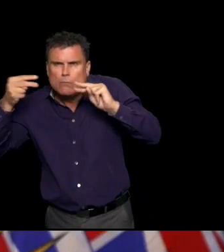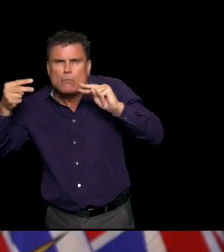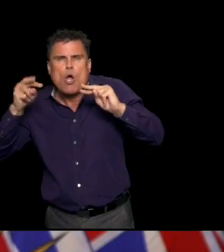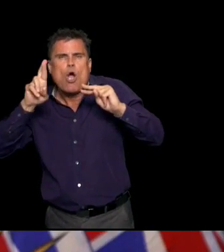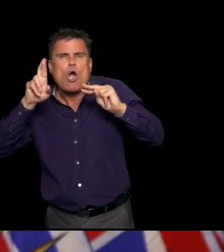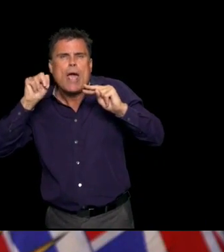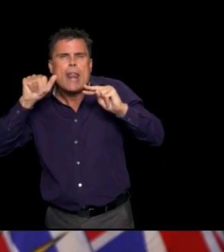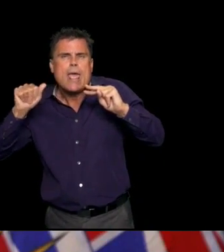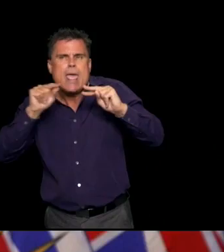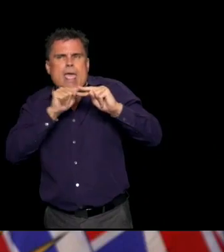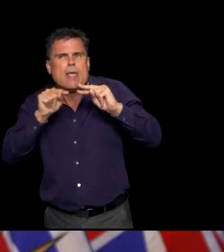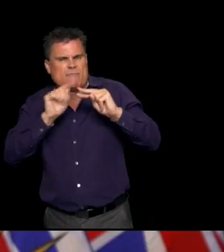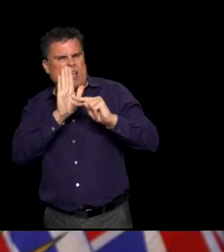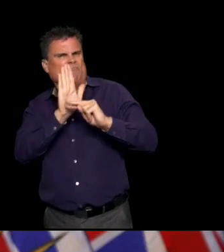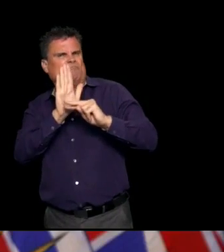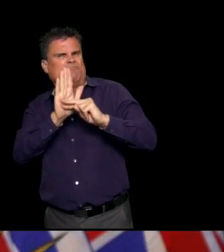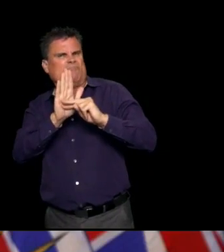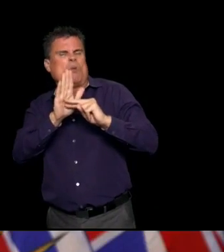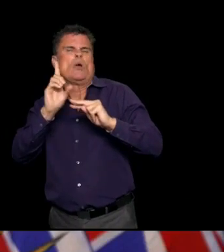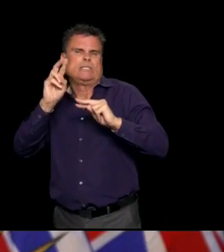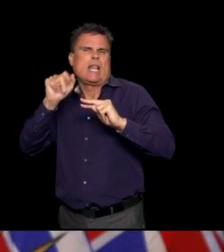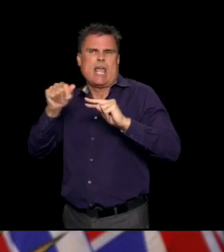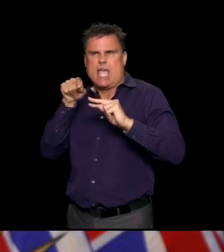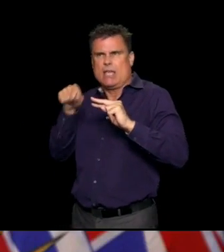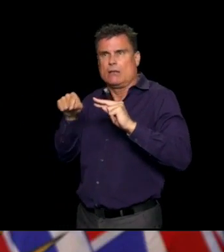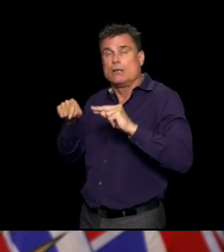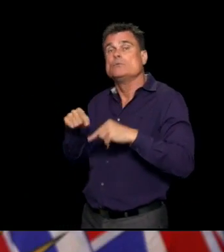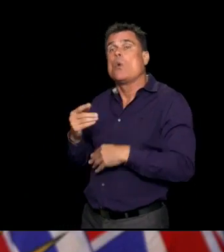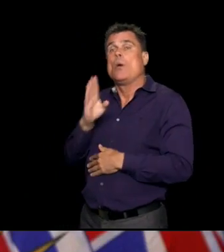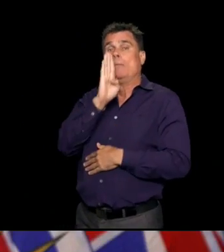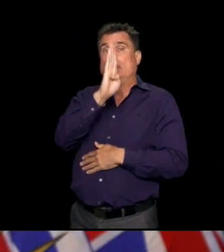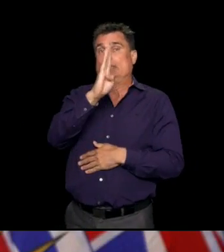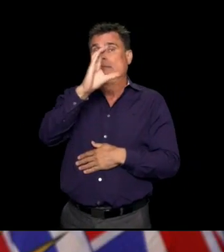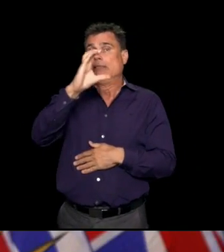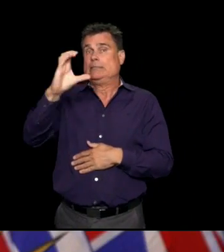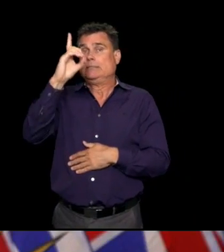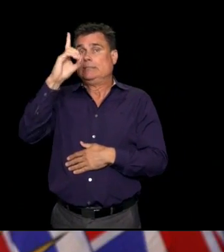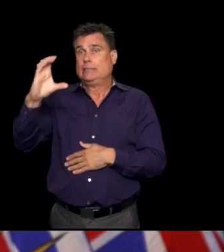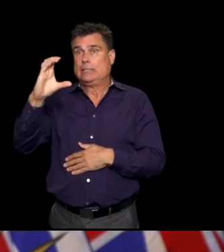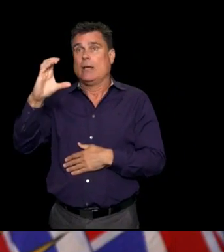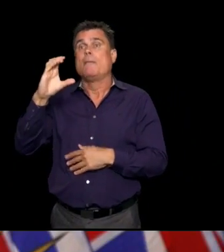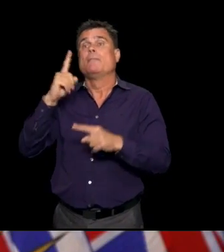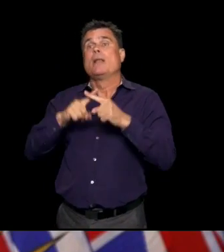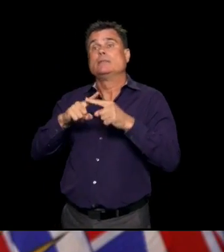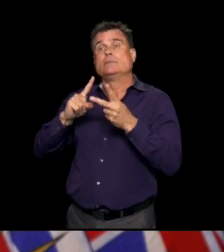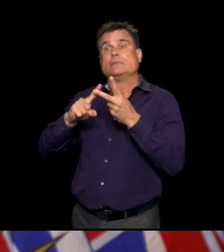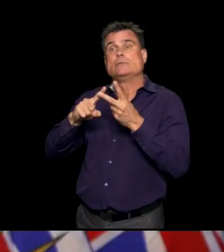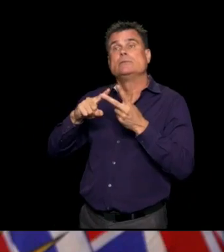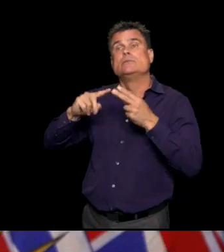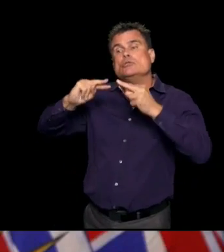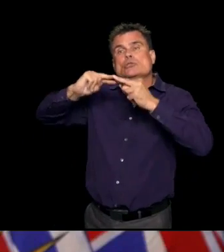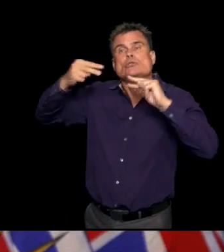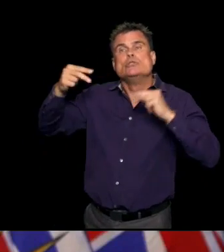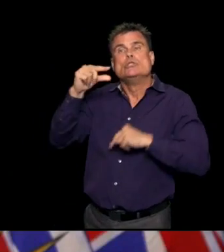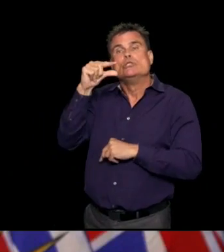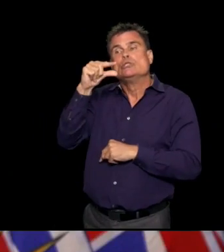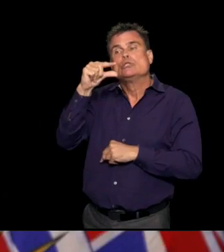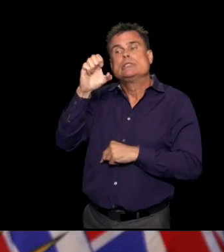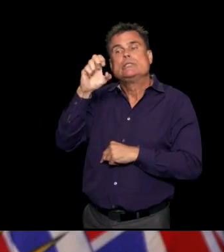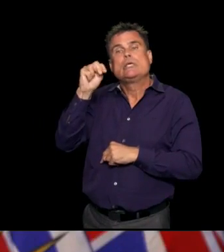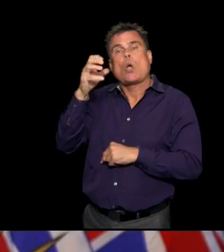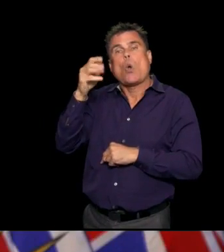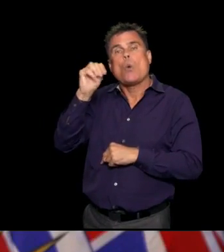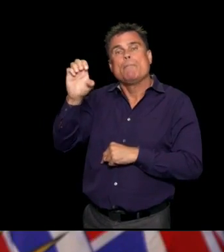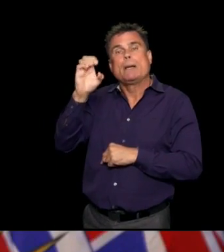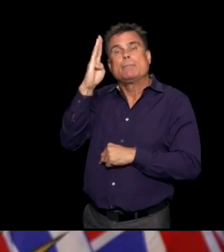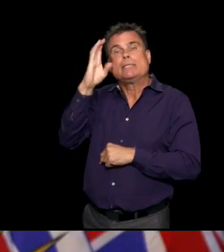of the virus. And we have a project that's being led by the BC CDC and genome BC to